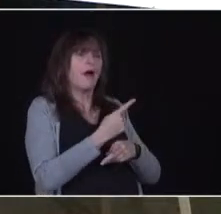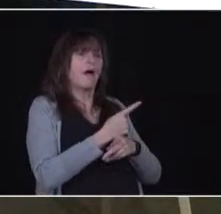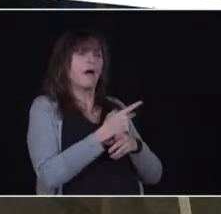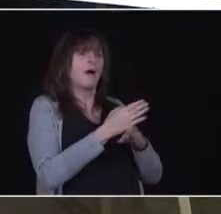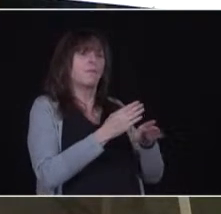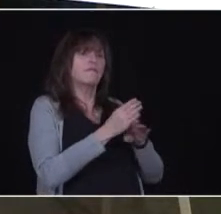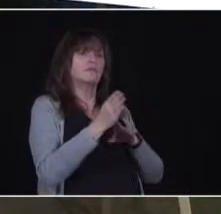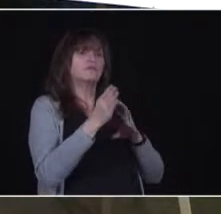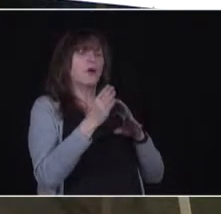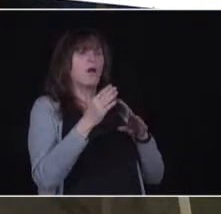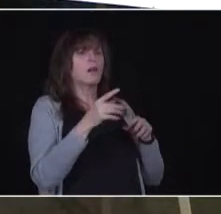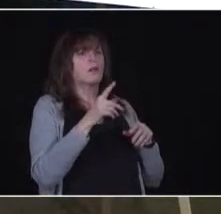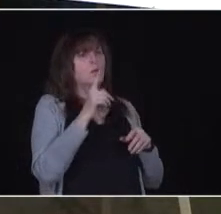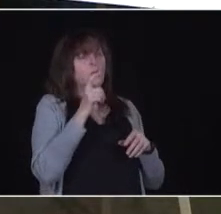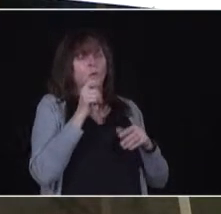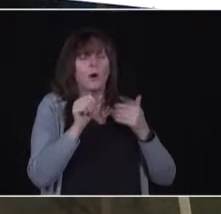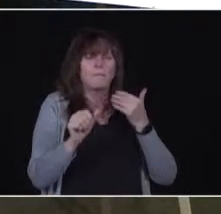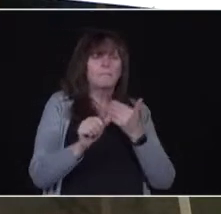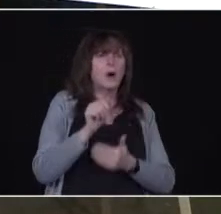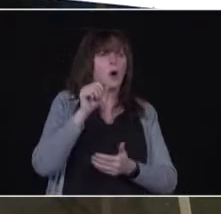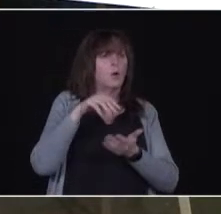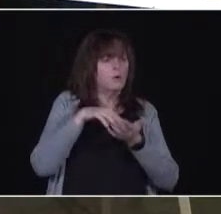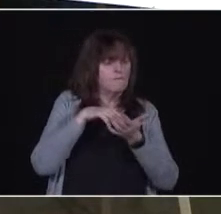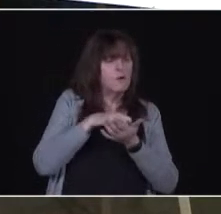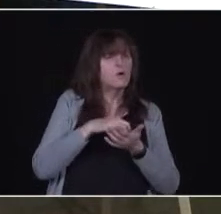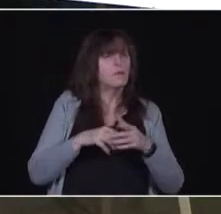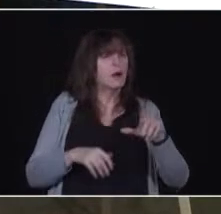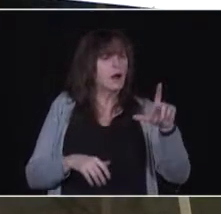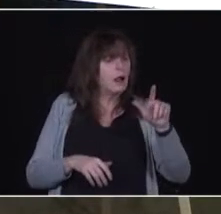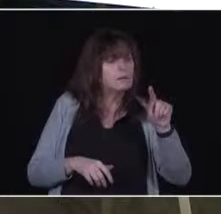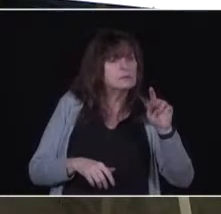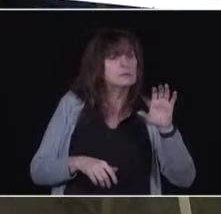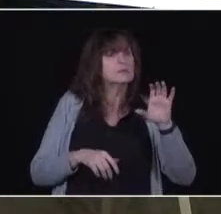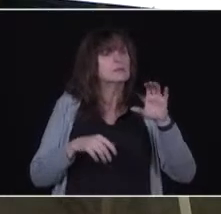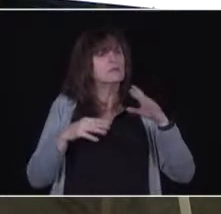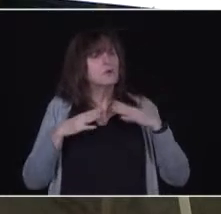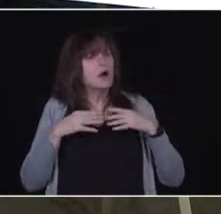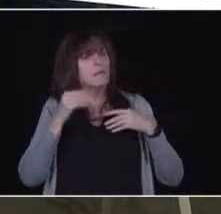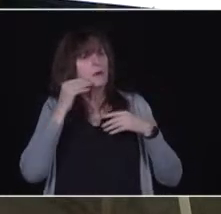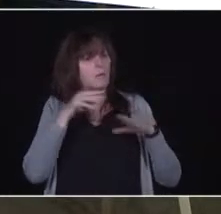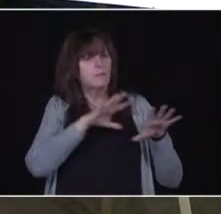the long-term care rooms. We don't need those people to book appointments. We have a different methodology.